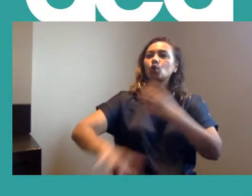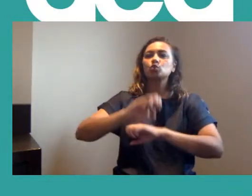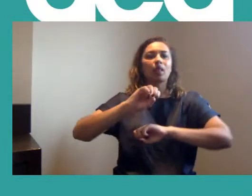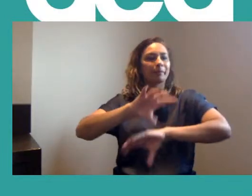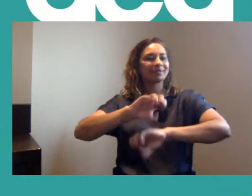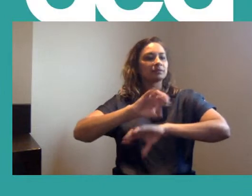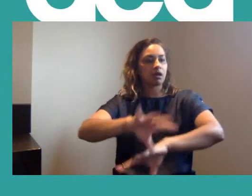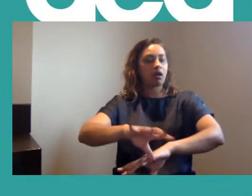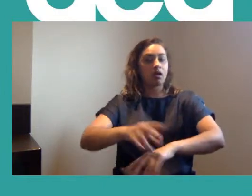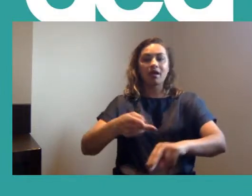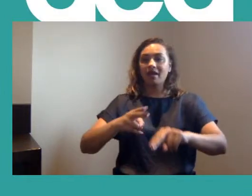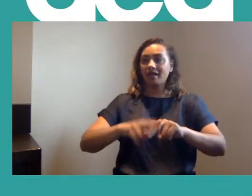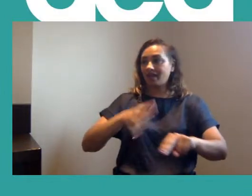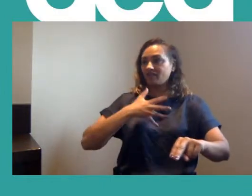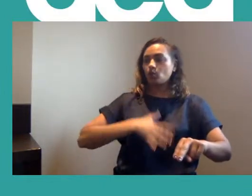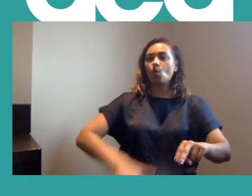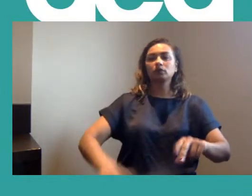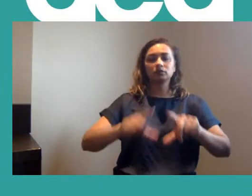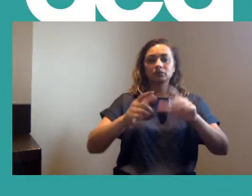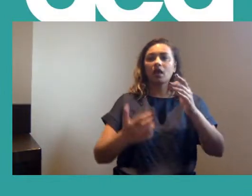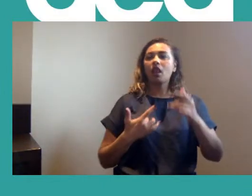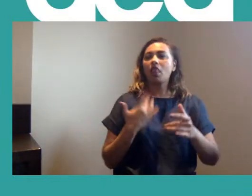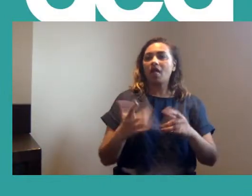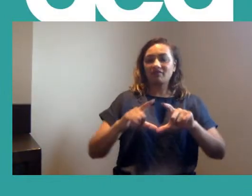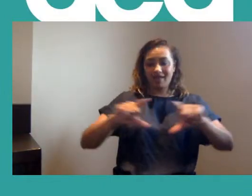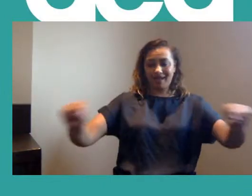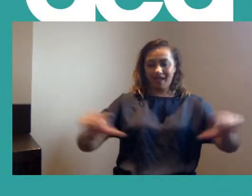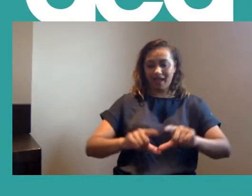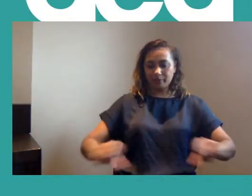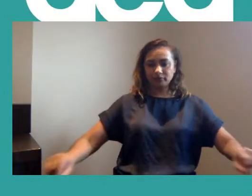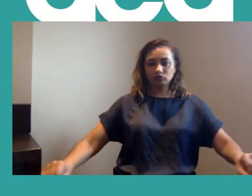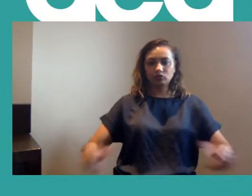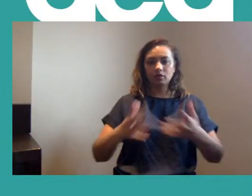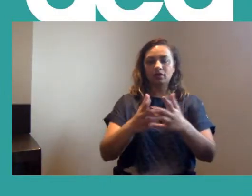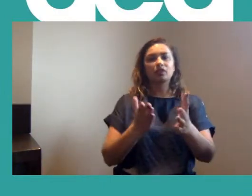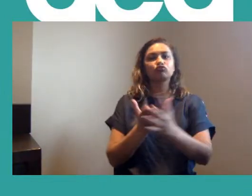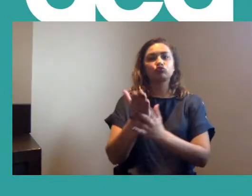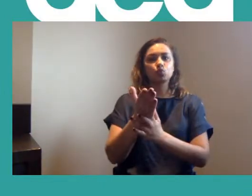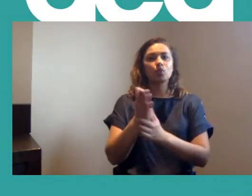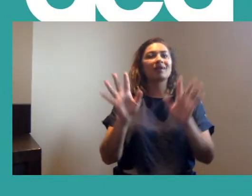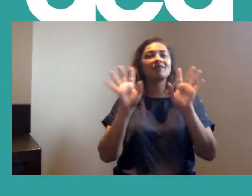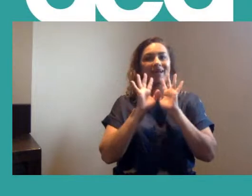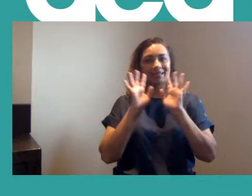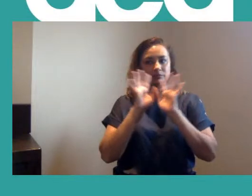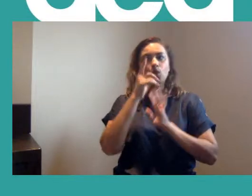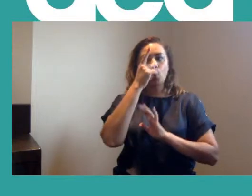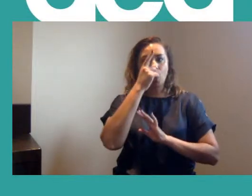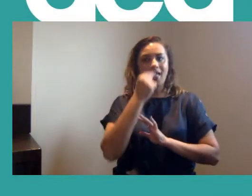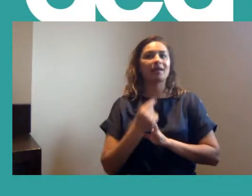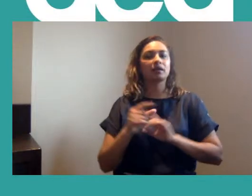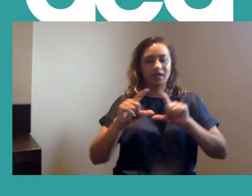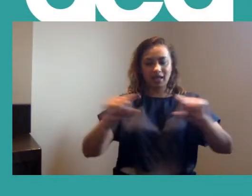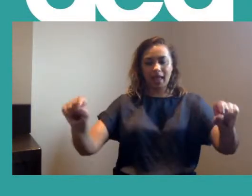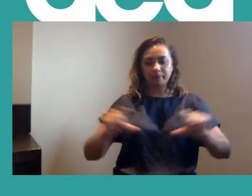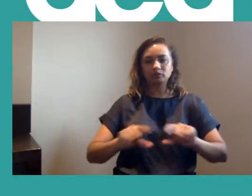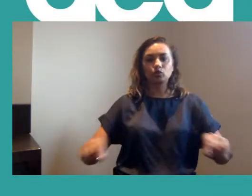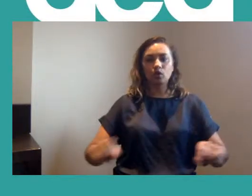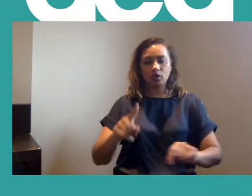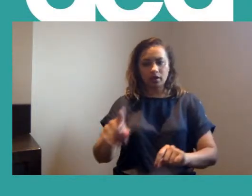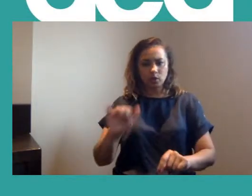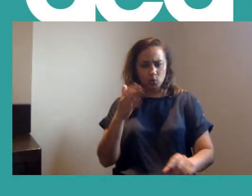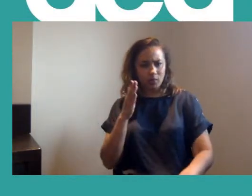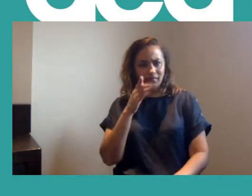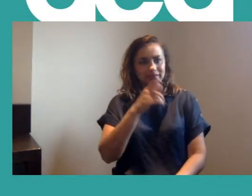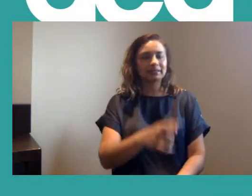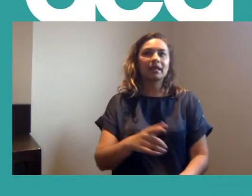you require captions, you can do that via the Facebook platform. And of course, you may have noticed,